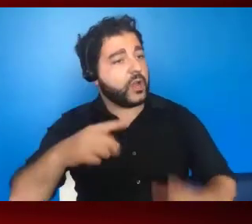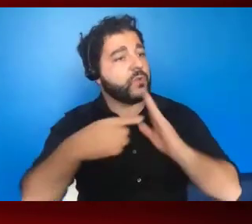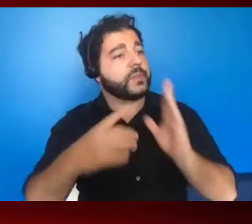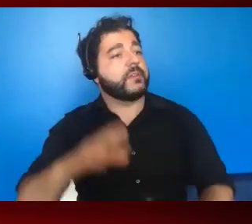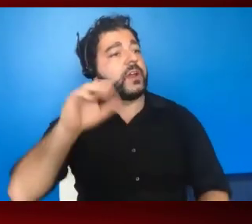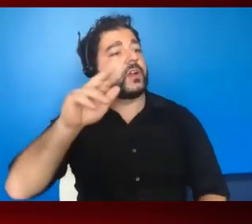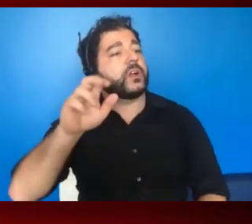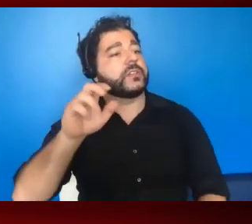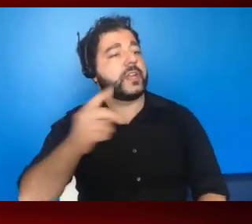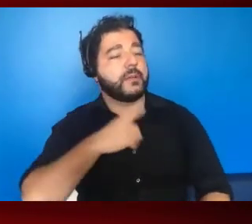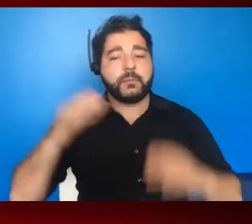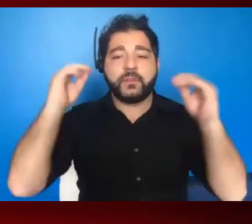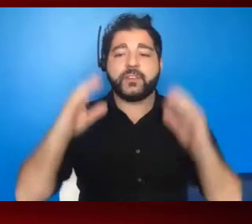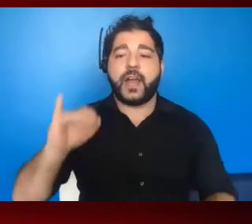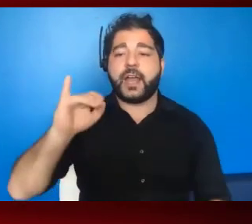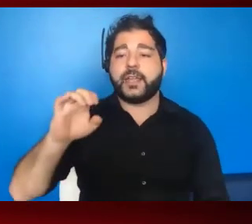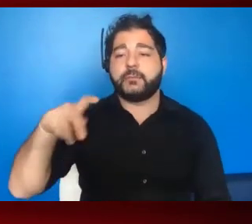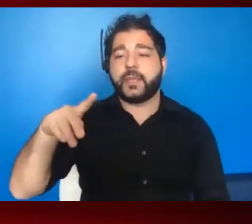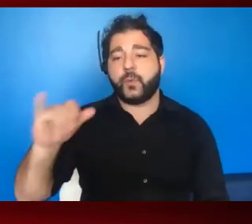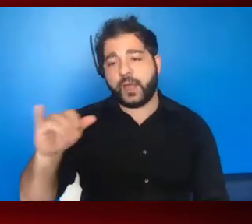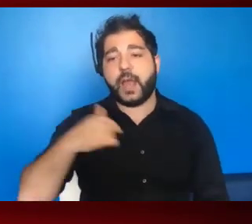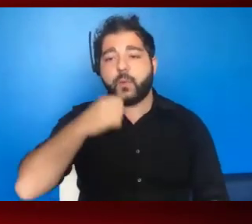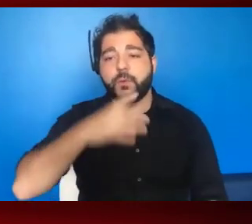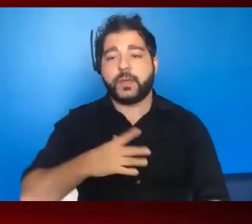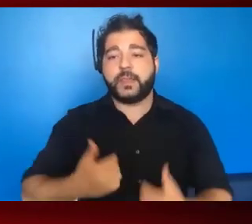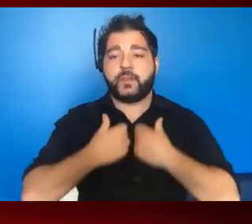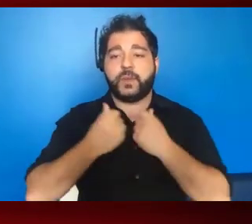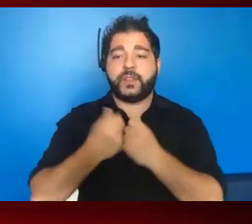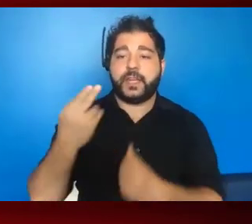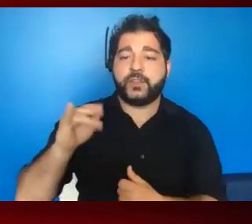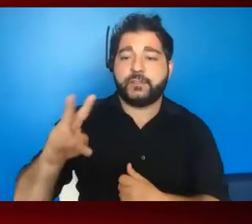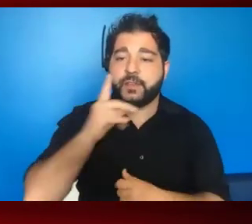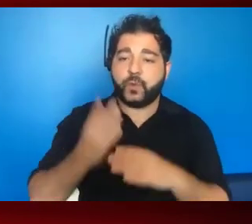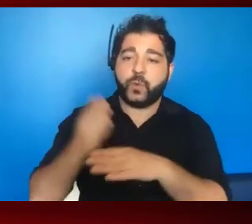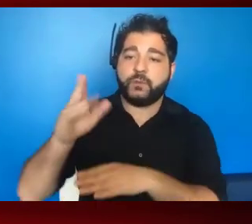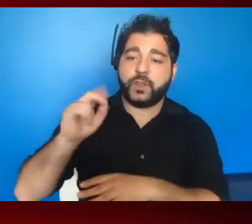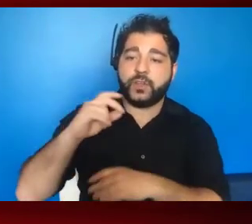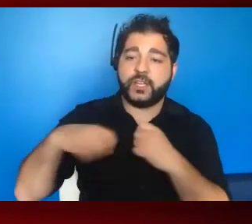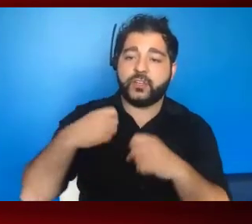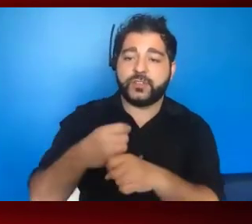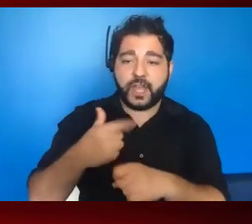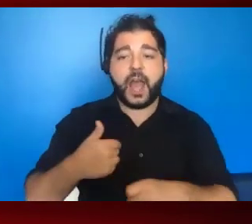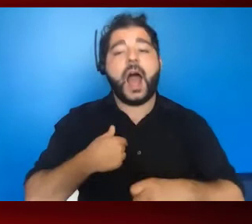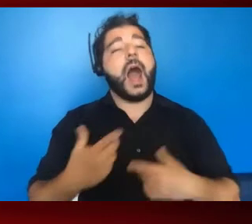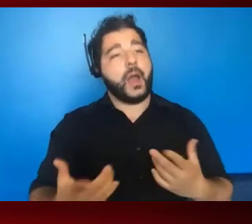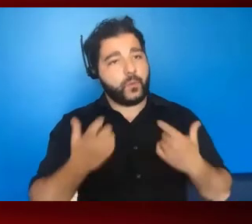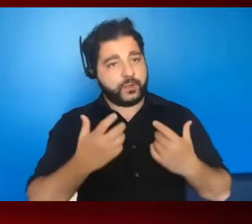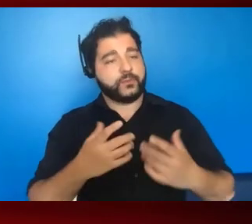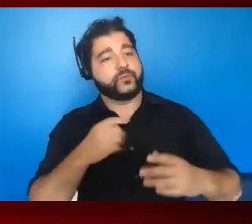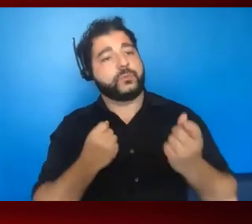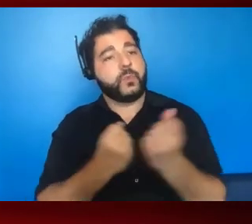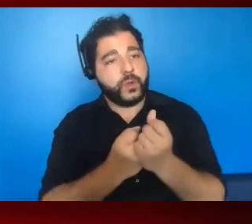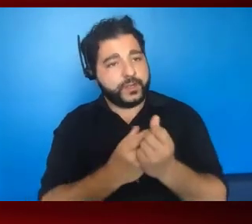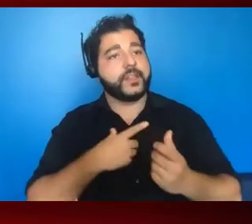I am a professor at IUPUI, and I'm a woman living with HIV for over 30 years. I lead the HIV Modernization Movement, Indiana.